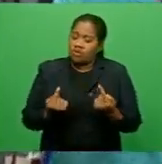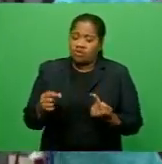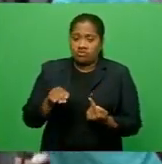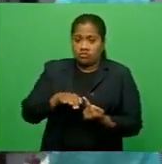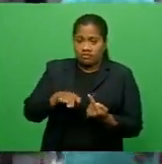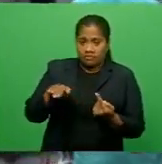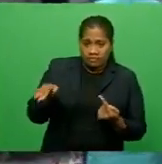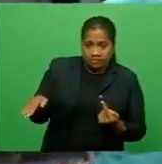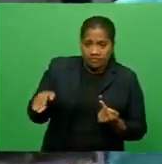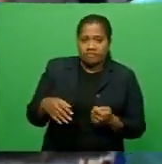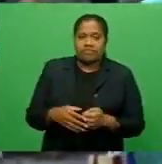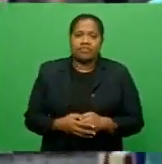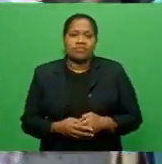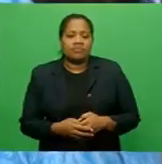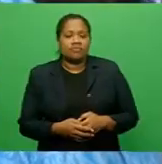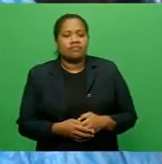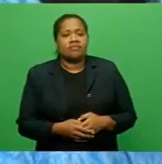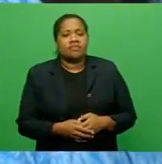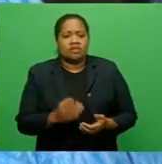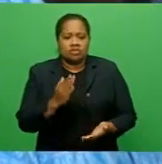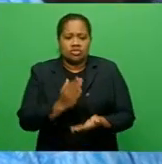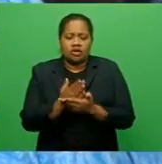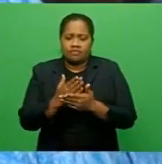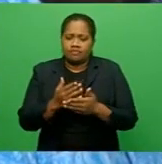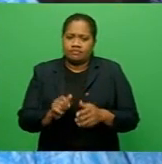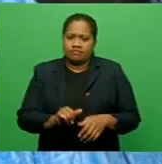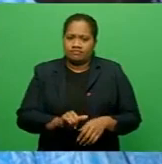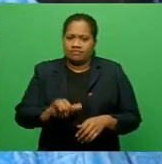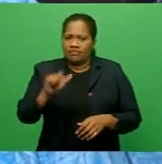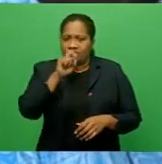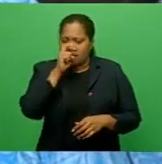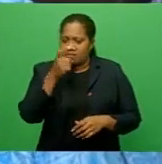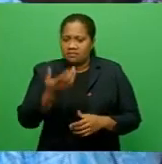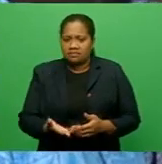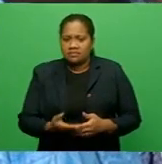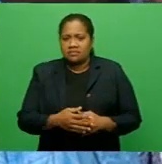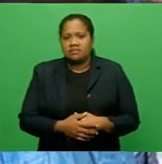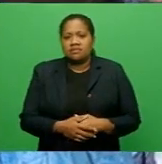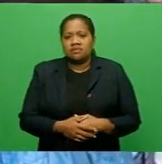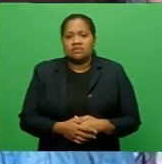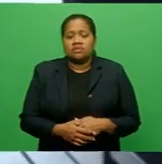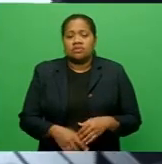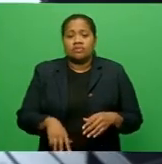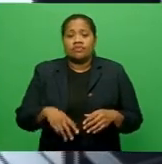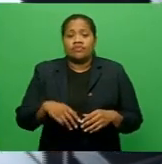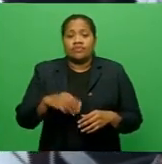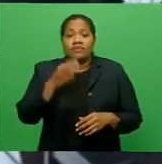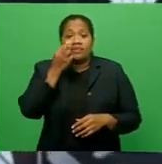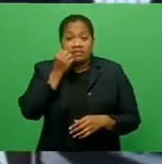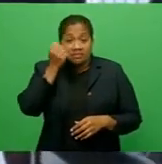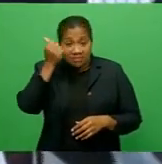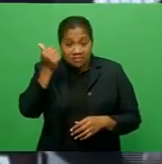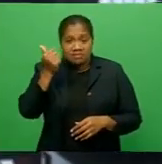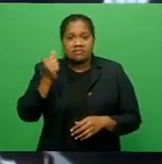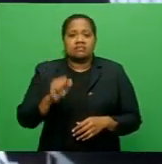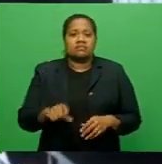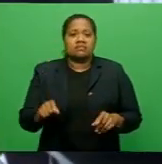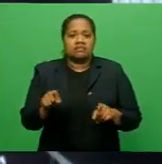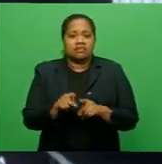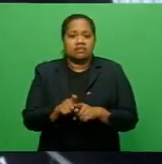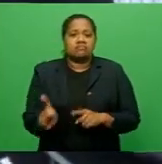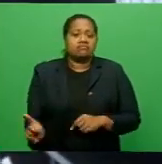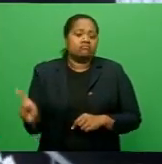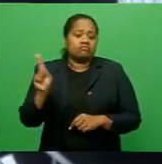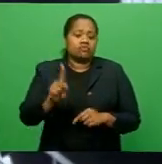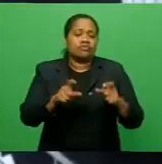along with stop departure orders. Meanwhile, former Sodelpa leader Sitiveni Rambuka was also in the court to throw support to the